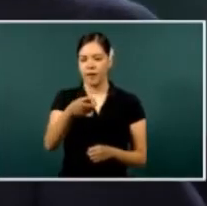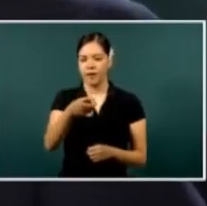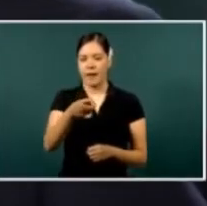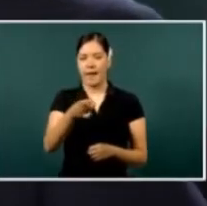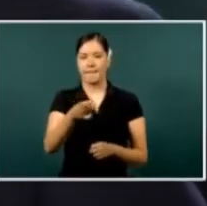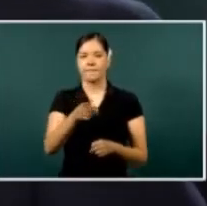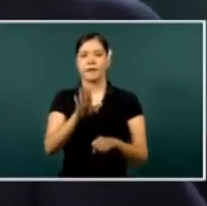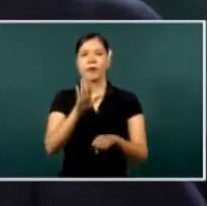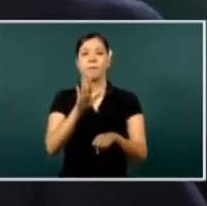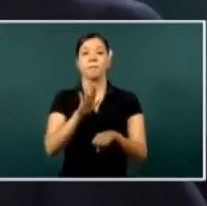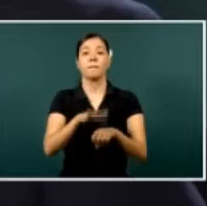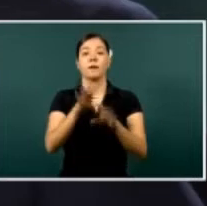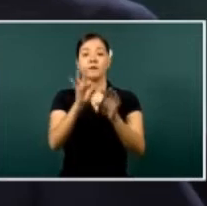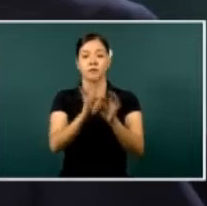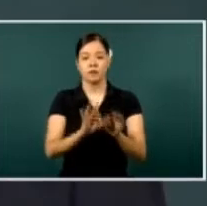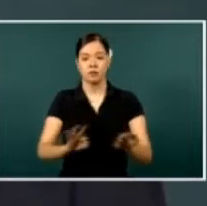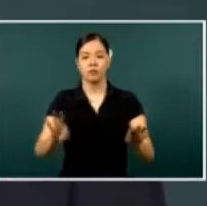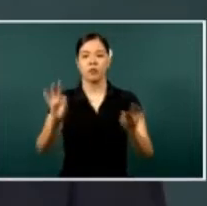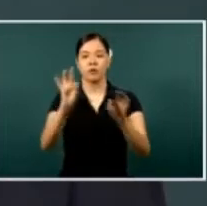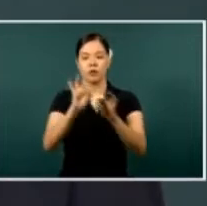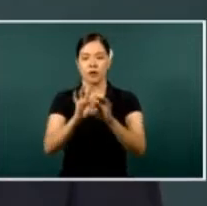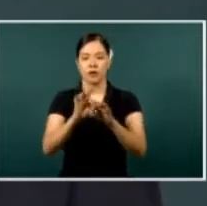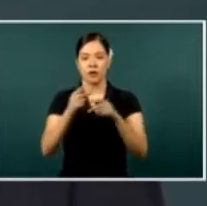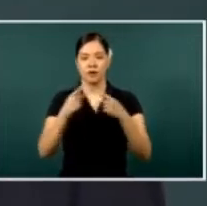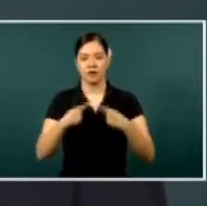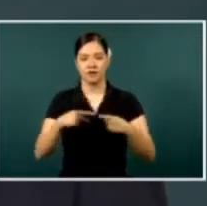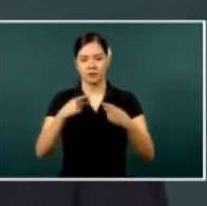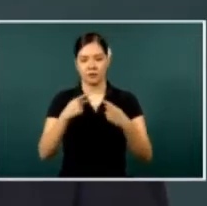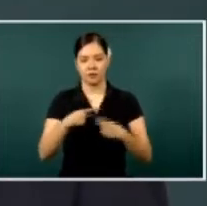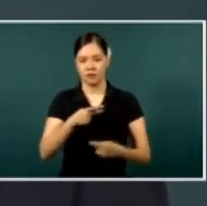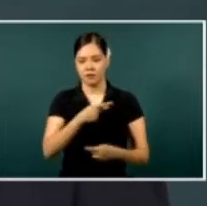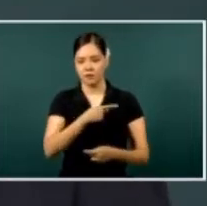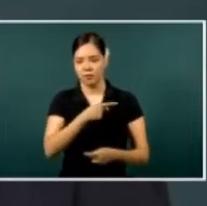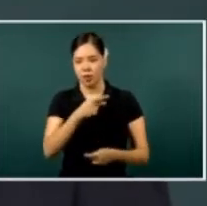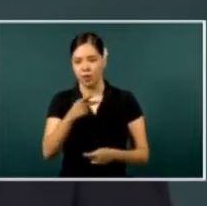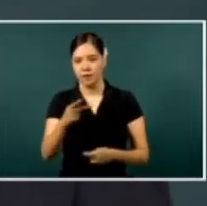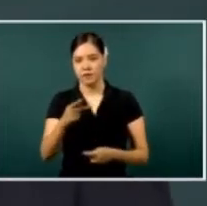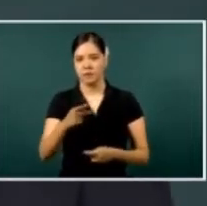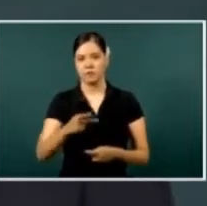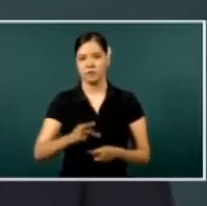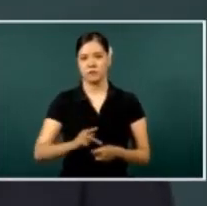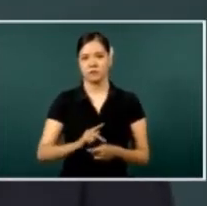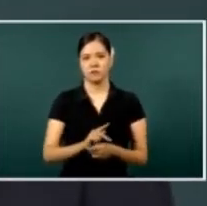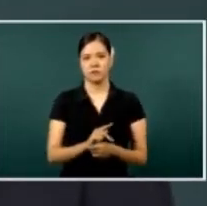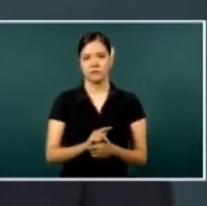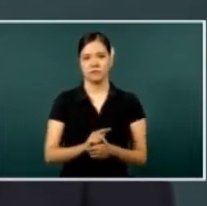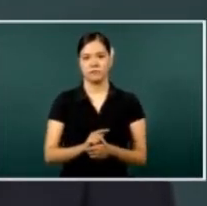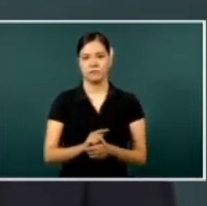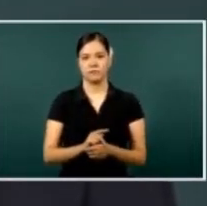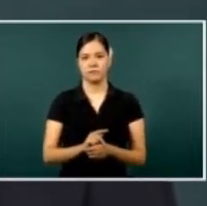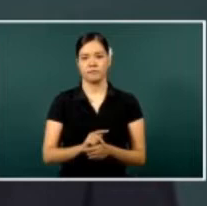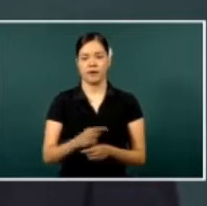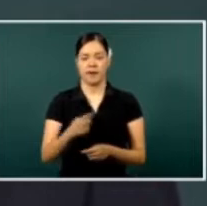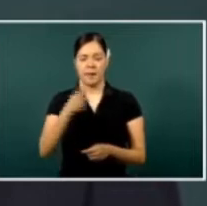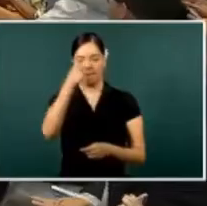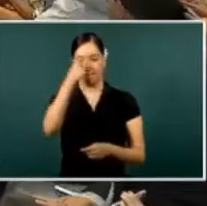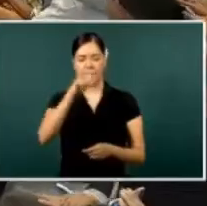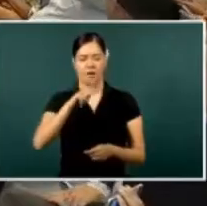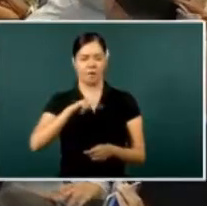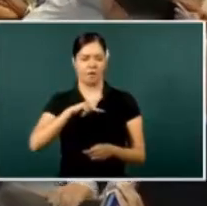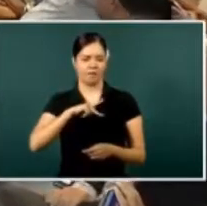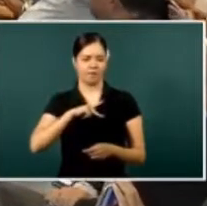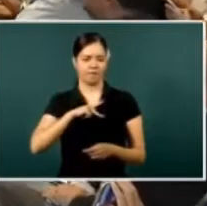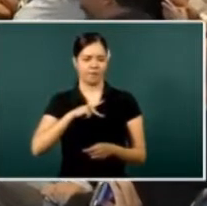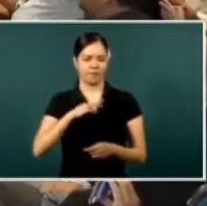to the humble people, to the poor people, impoverished. It is very